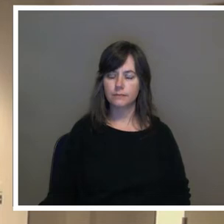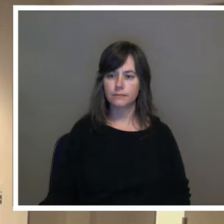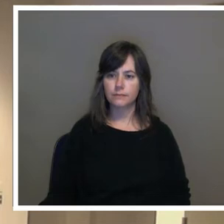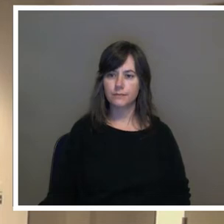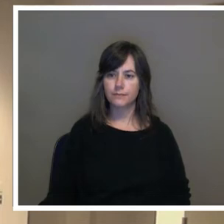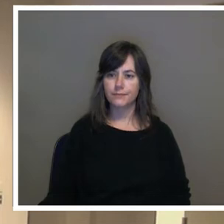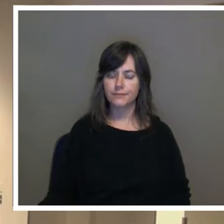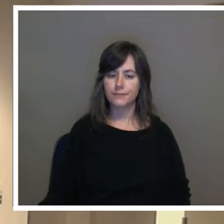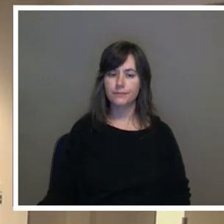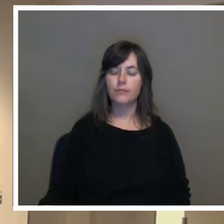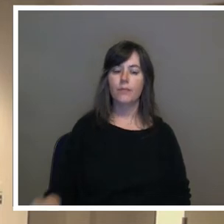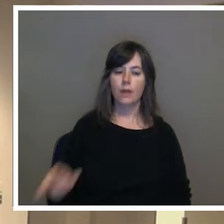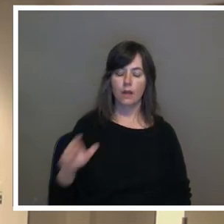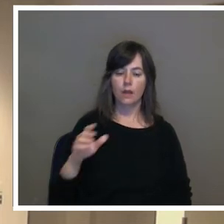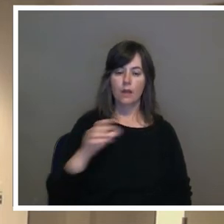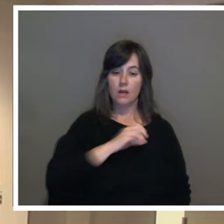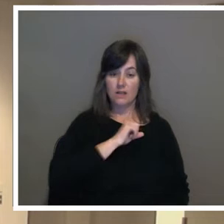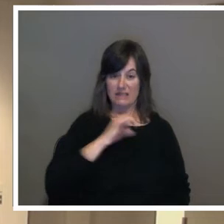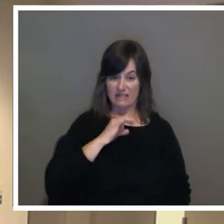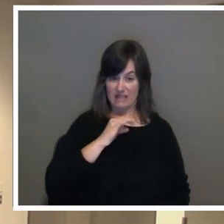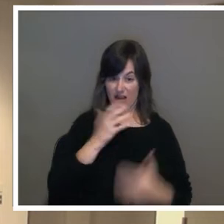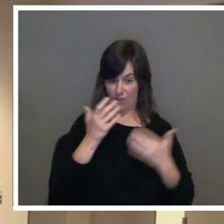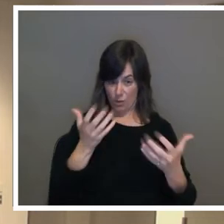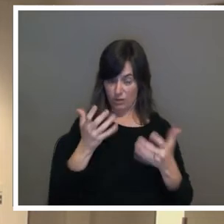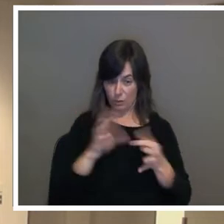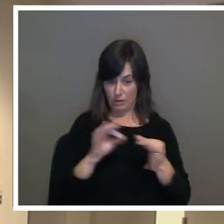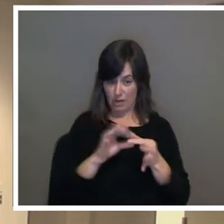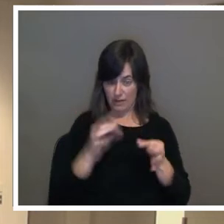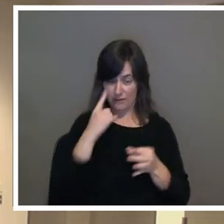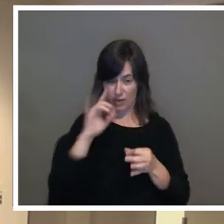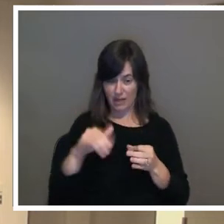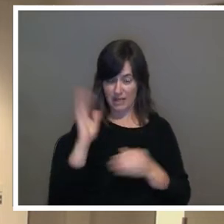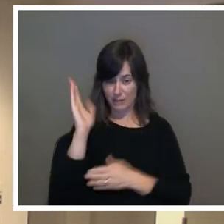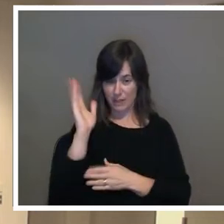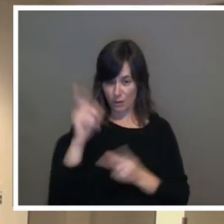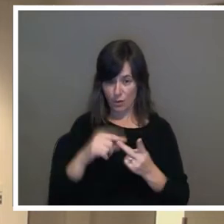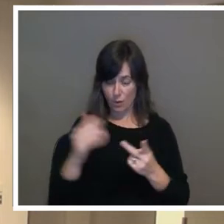Would the staff care to comment on that speaker or should we go to our next speaker?